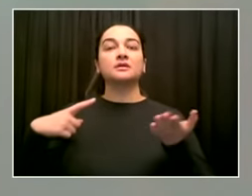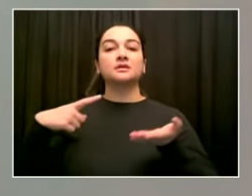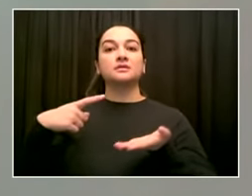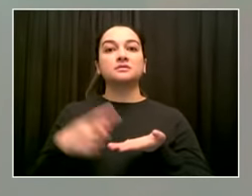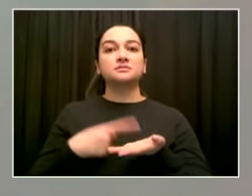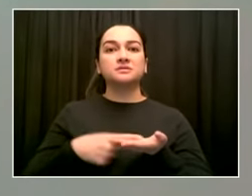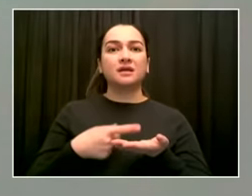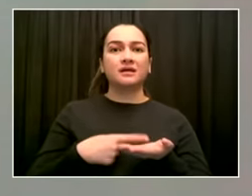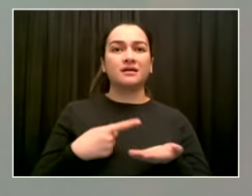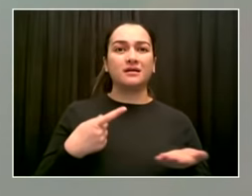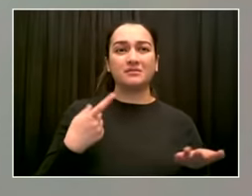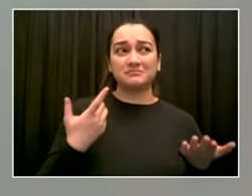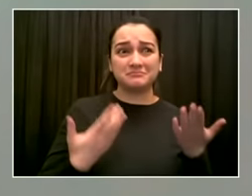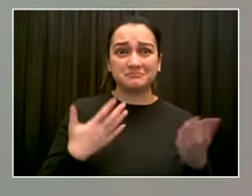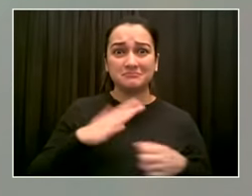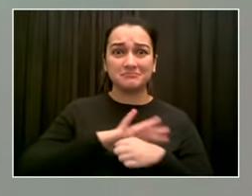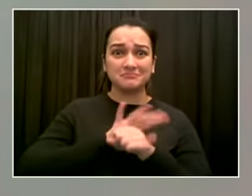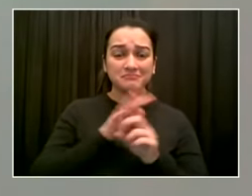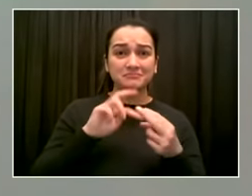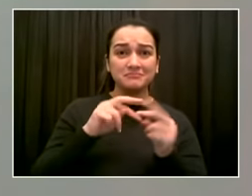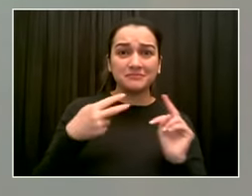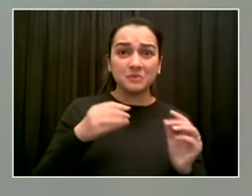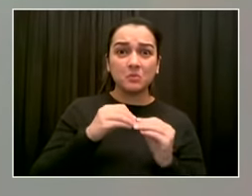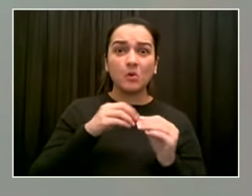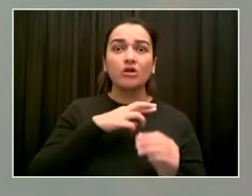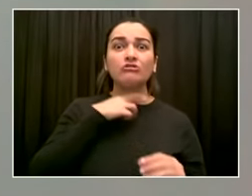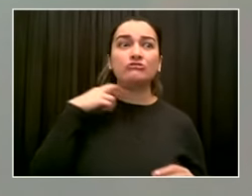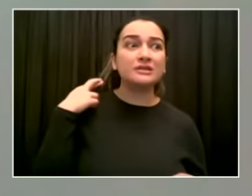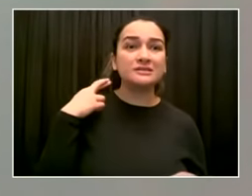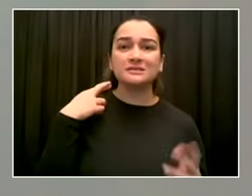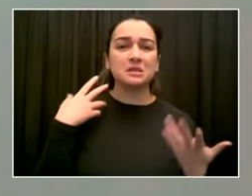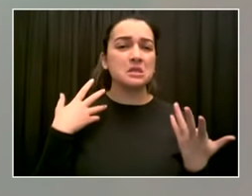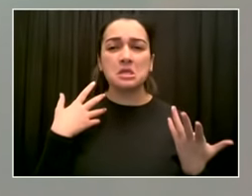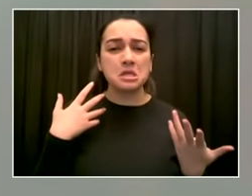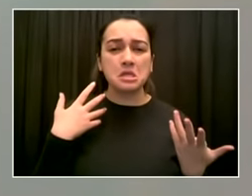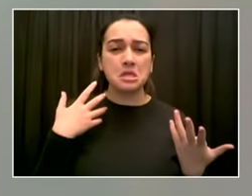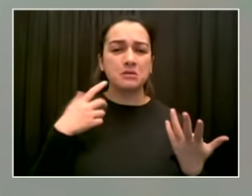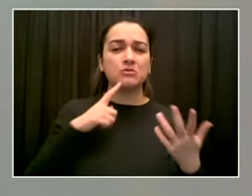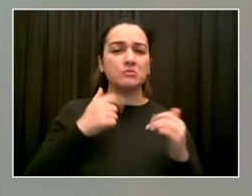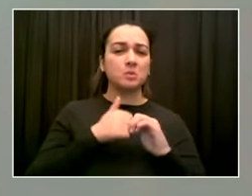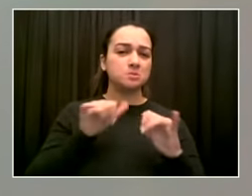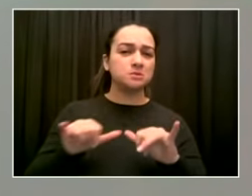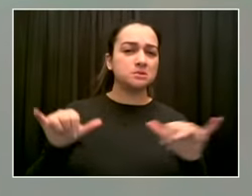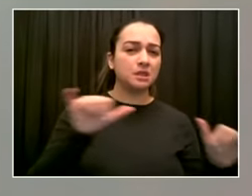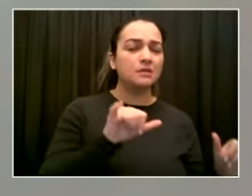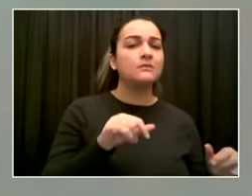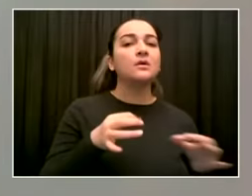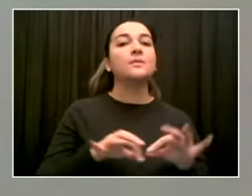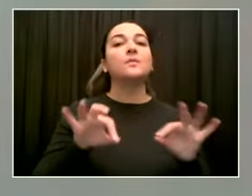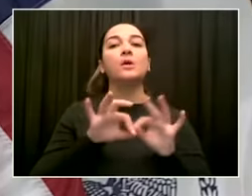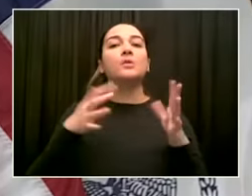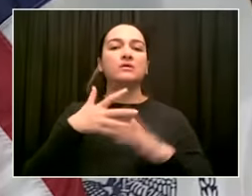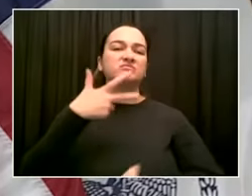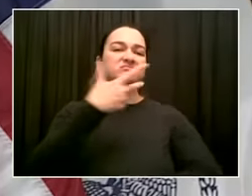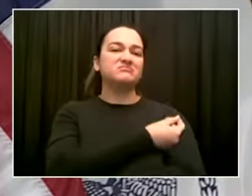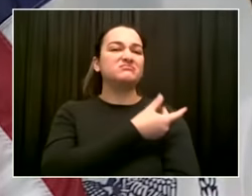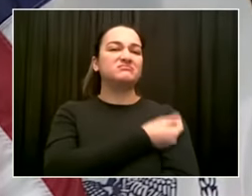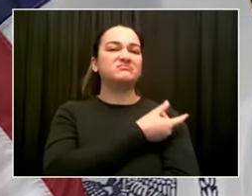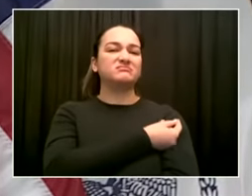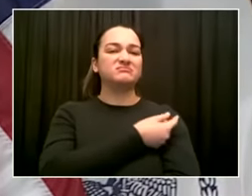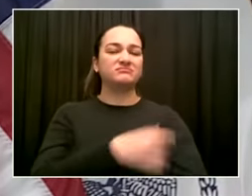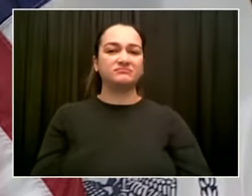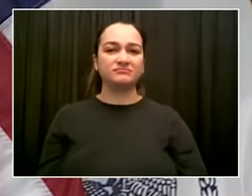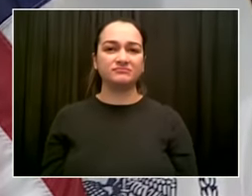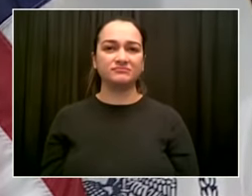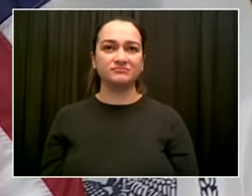and prevention measures continue to be important regardless of where you are in the city. Thank you very much. Go ahead. We have time for two